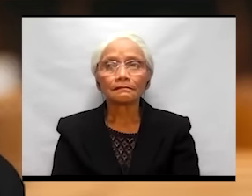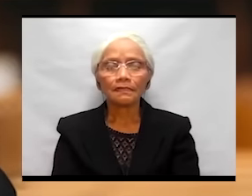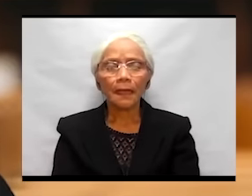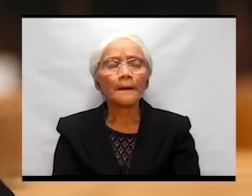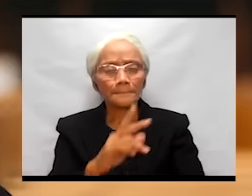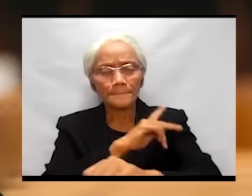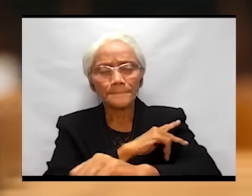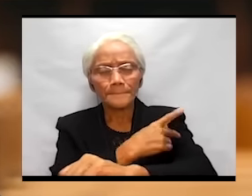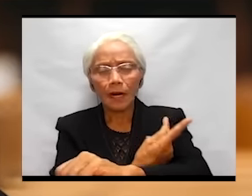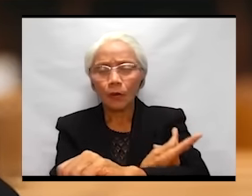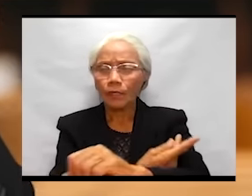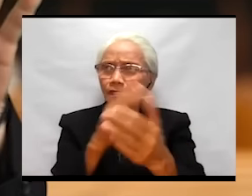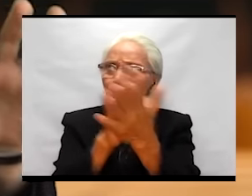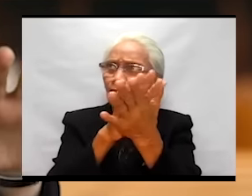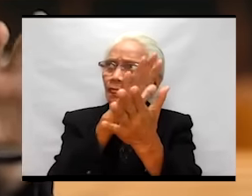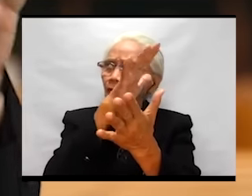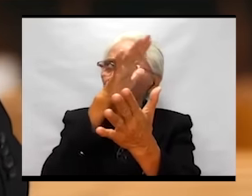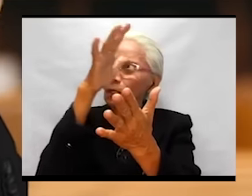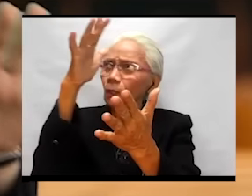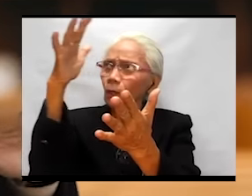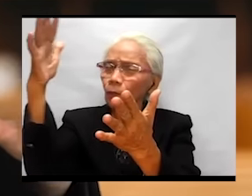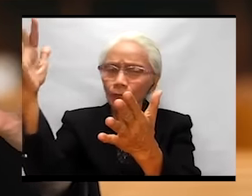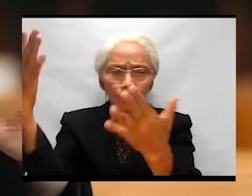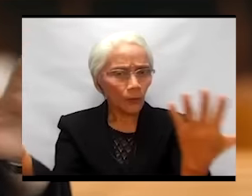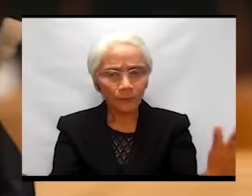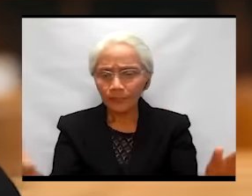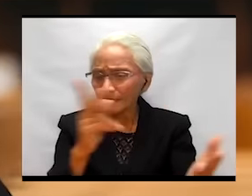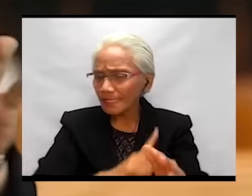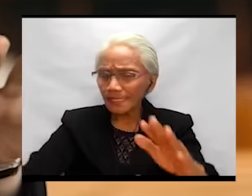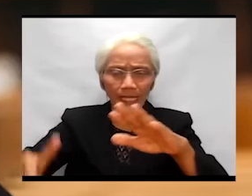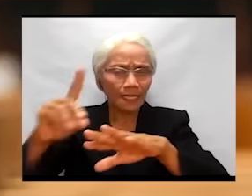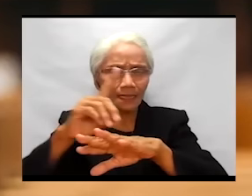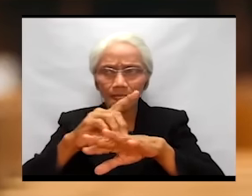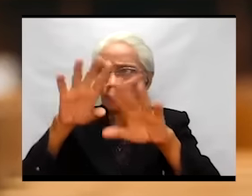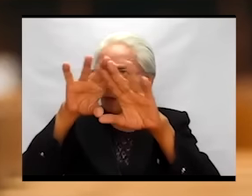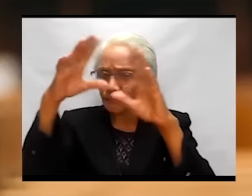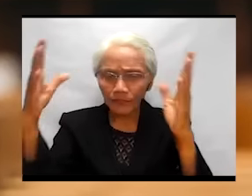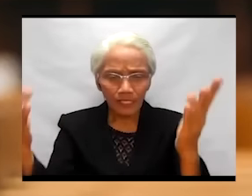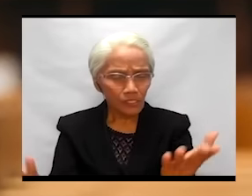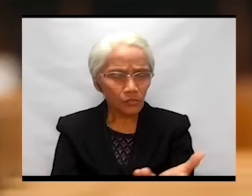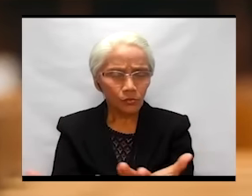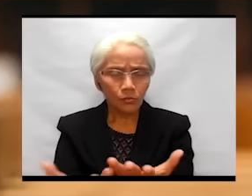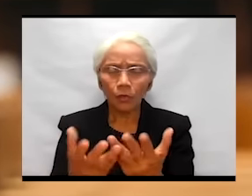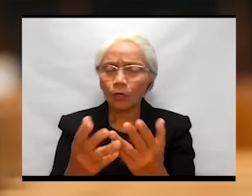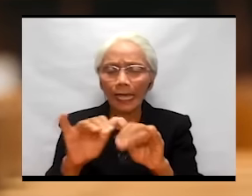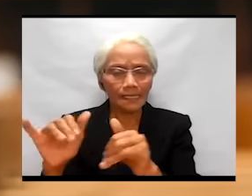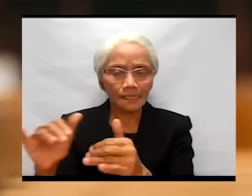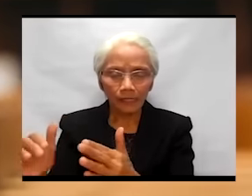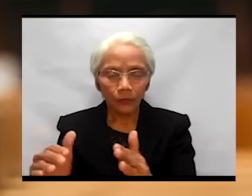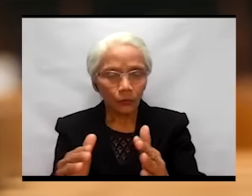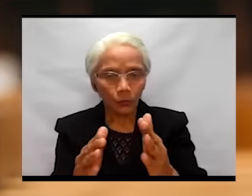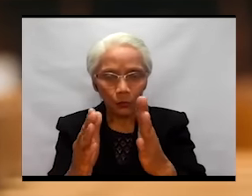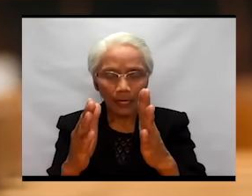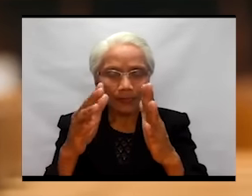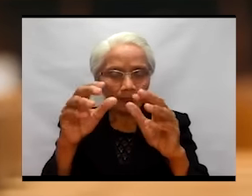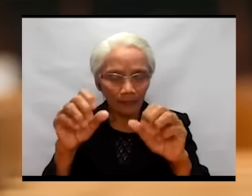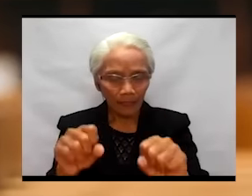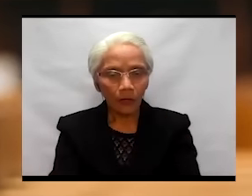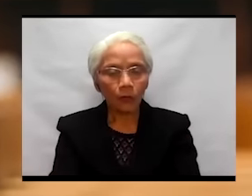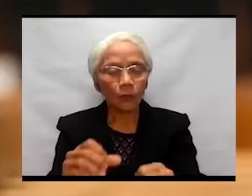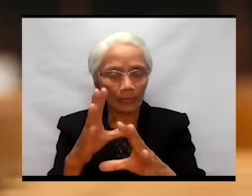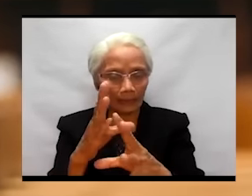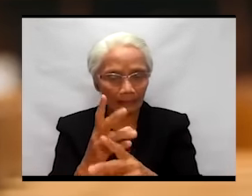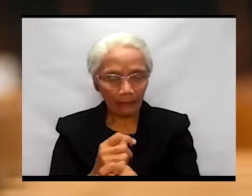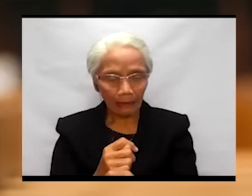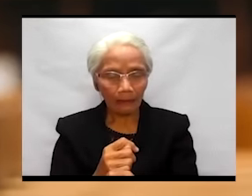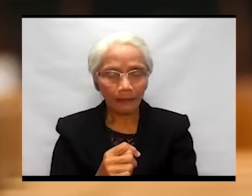the powers and the glory of this kingdom, the kingdoms of this world as the path that He